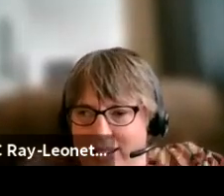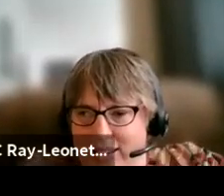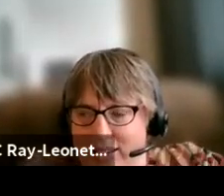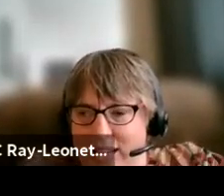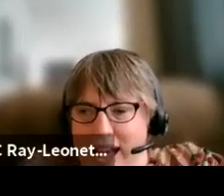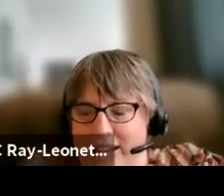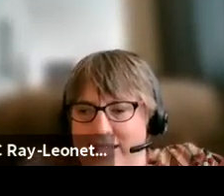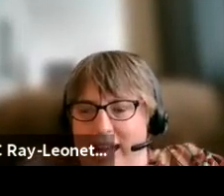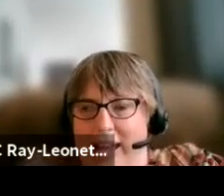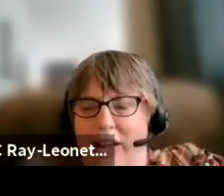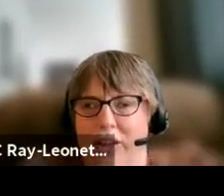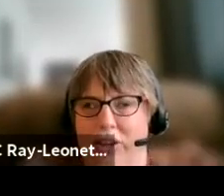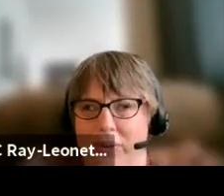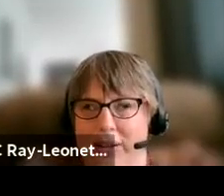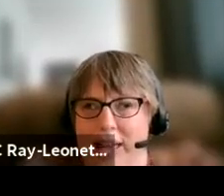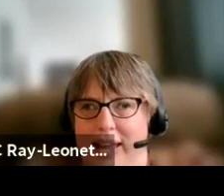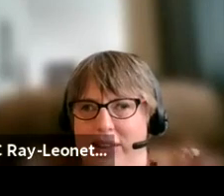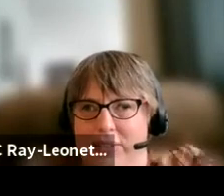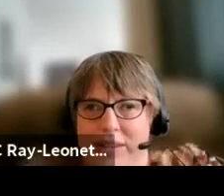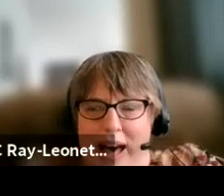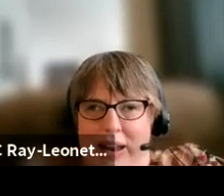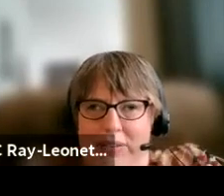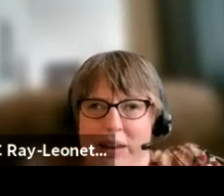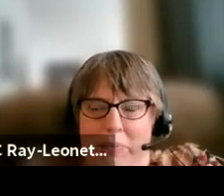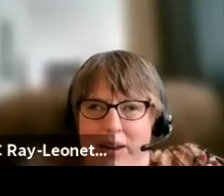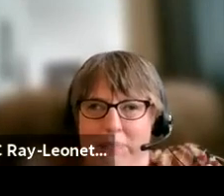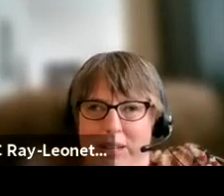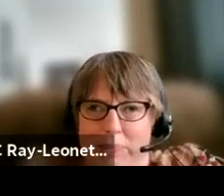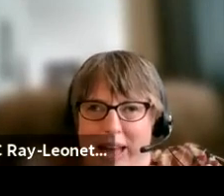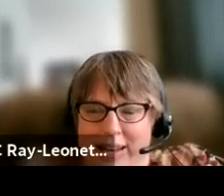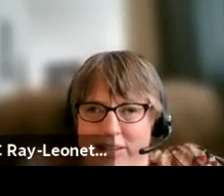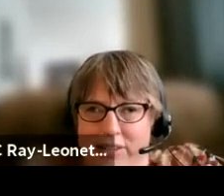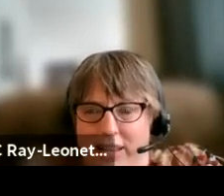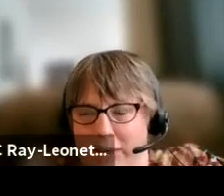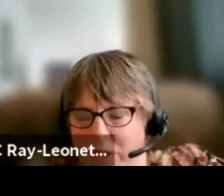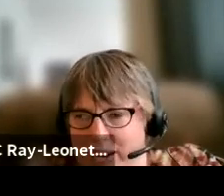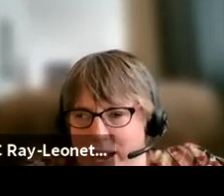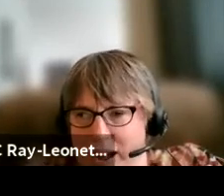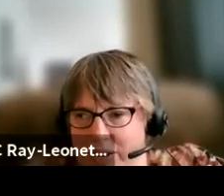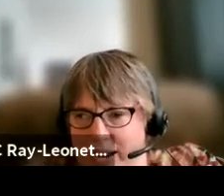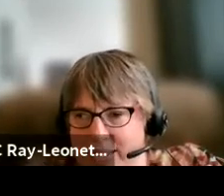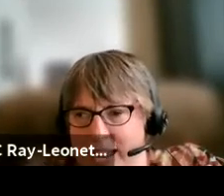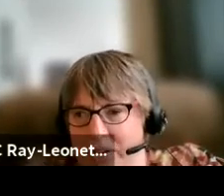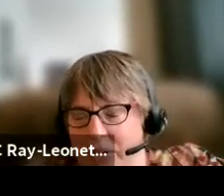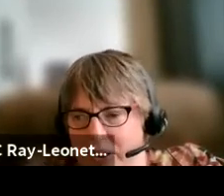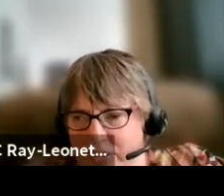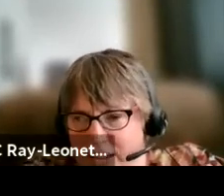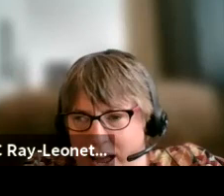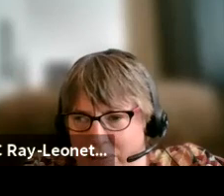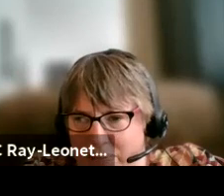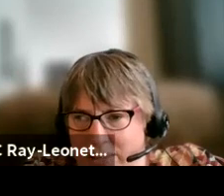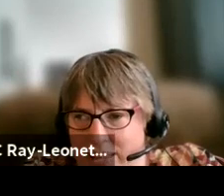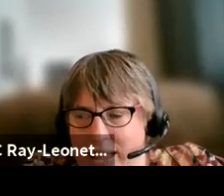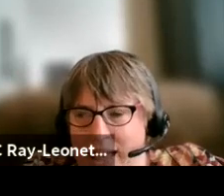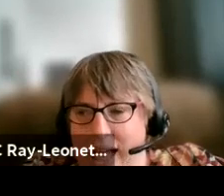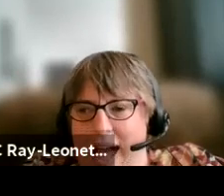setting and saying, you can take those dollars that would have been spent to keep you in a congregate setting or a nursing